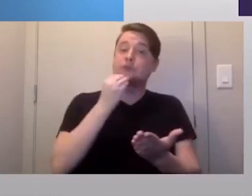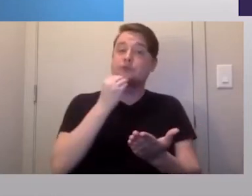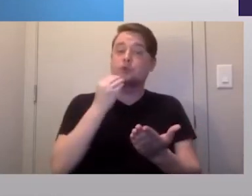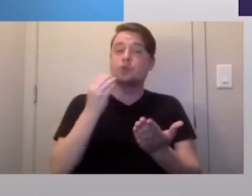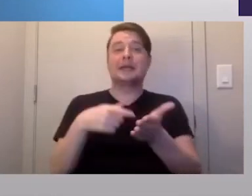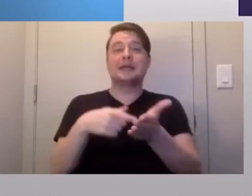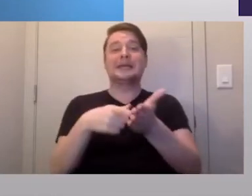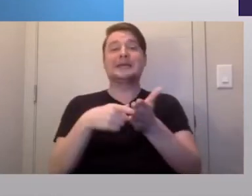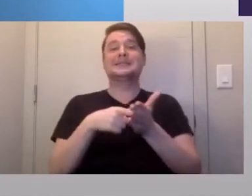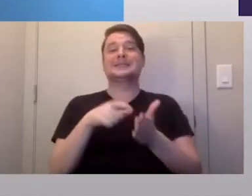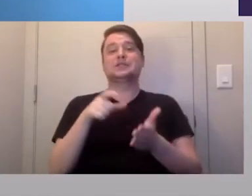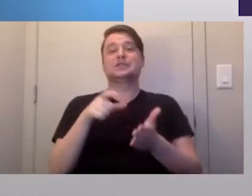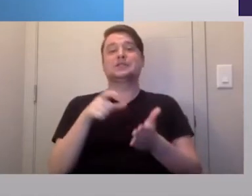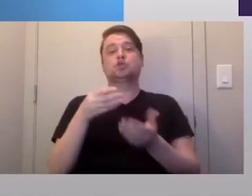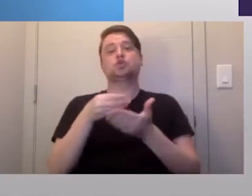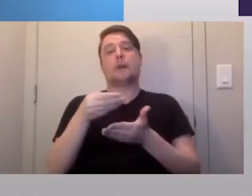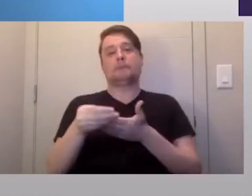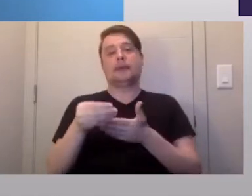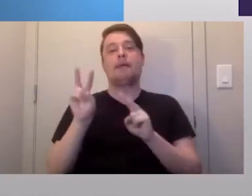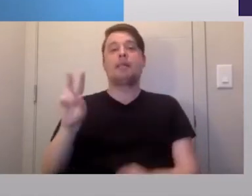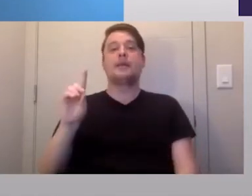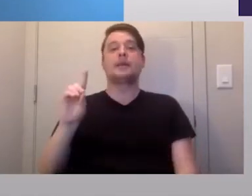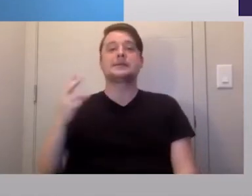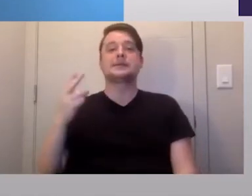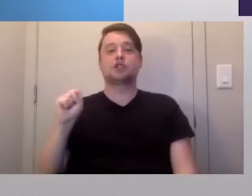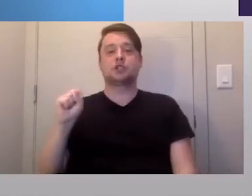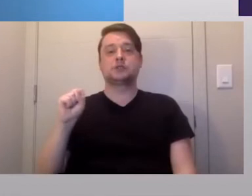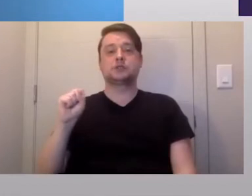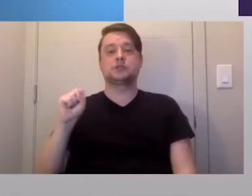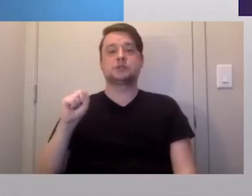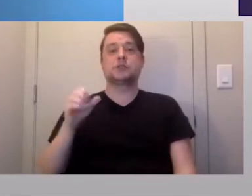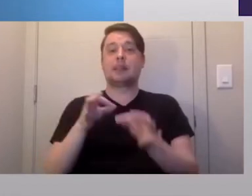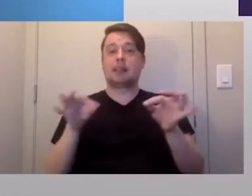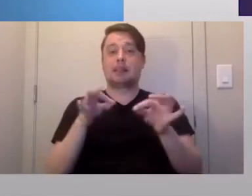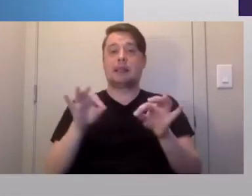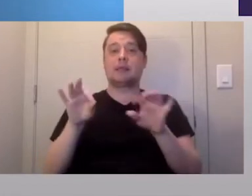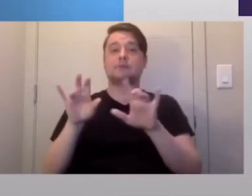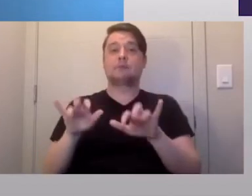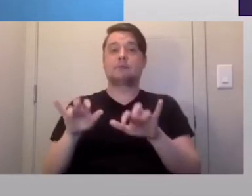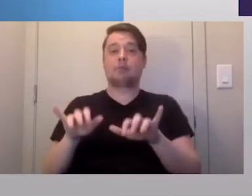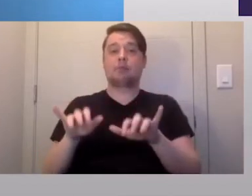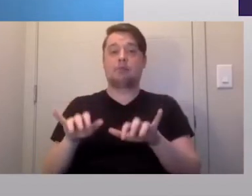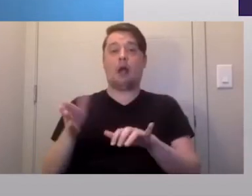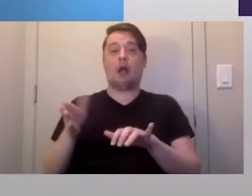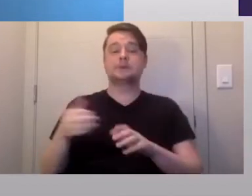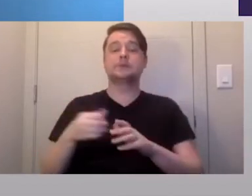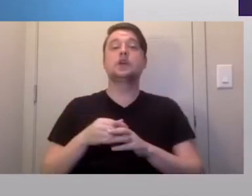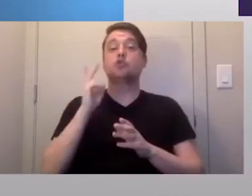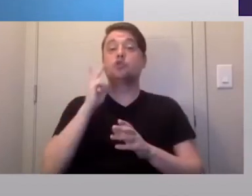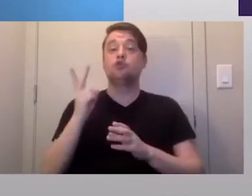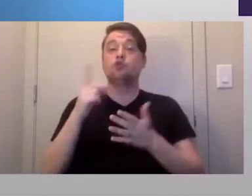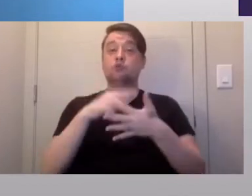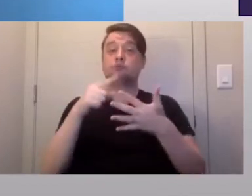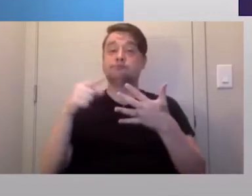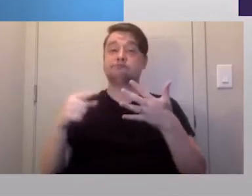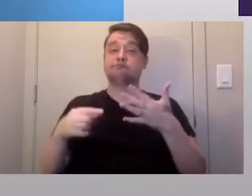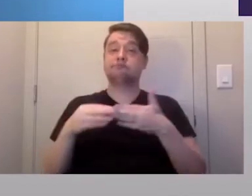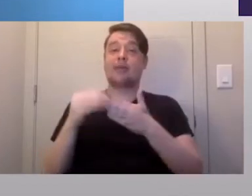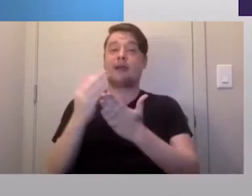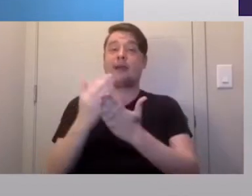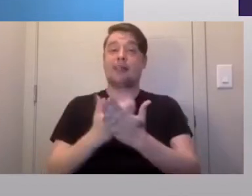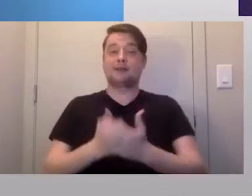shopping. Please visit the DSHS link posted in the comments to view these detailed guidelines.